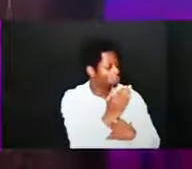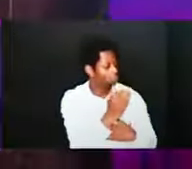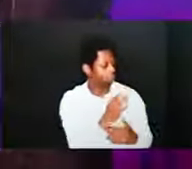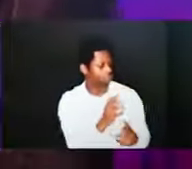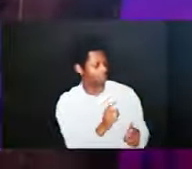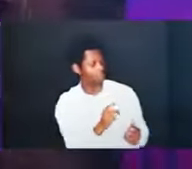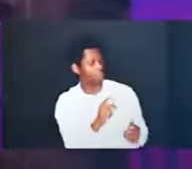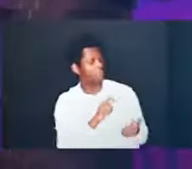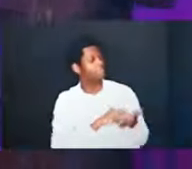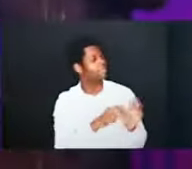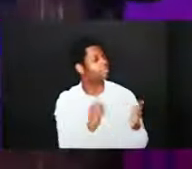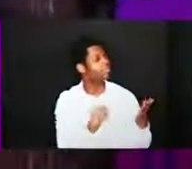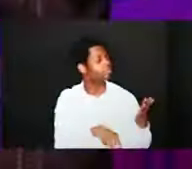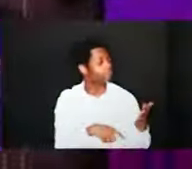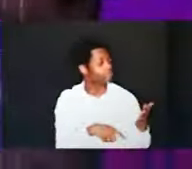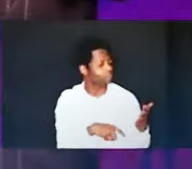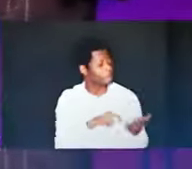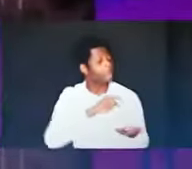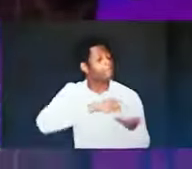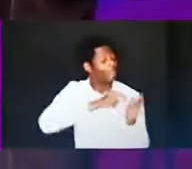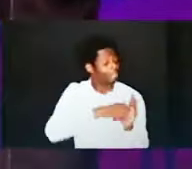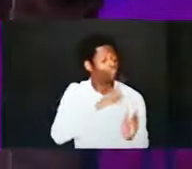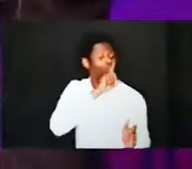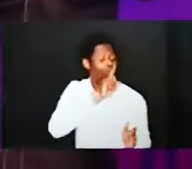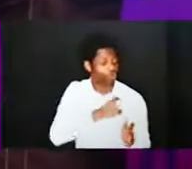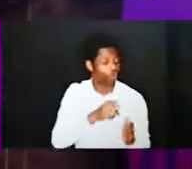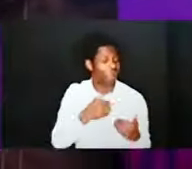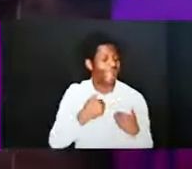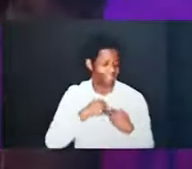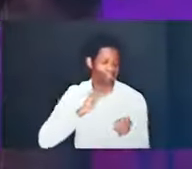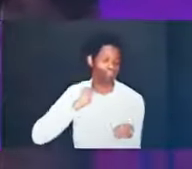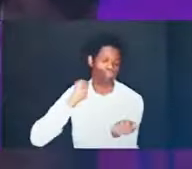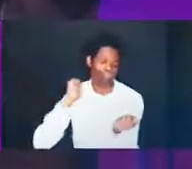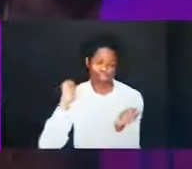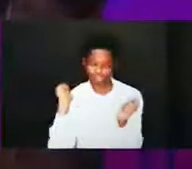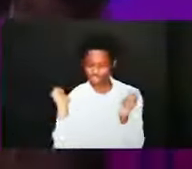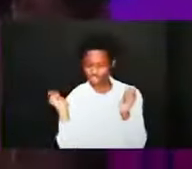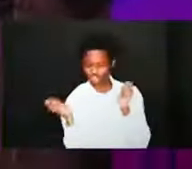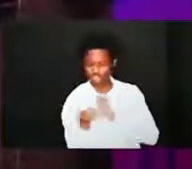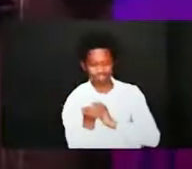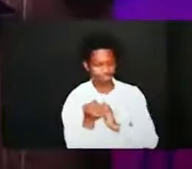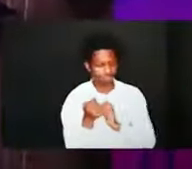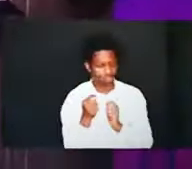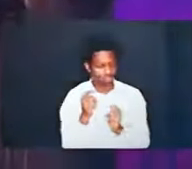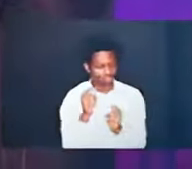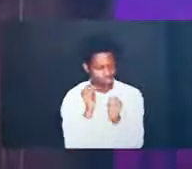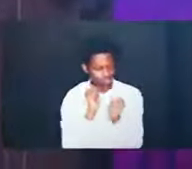is going to be a transition